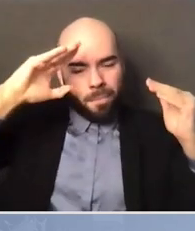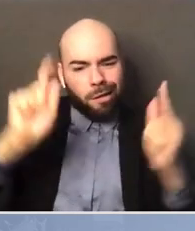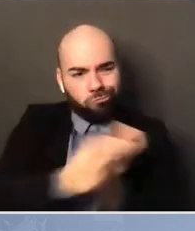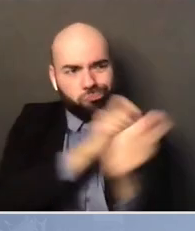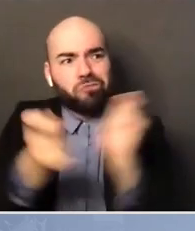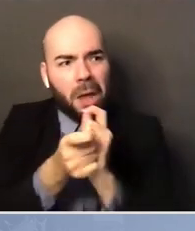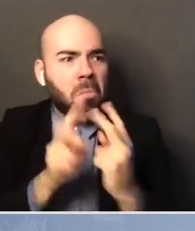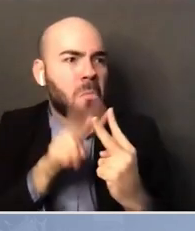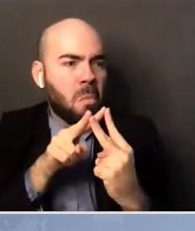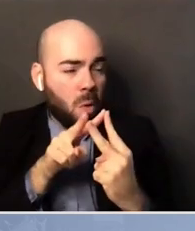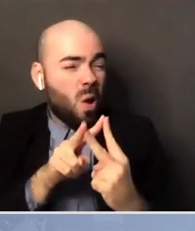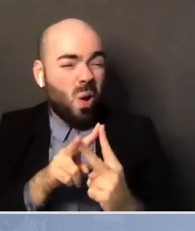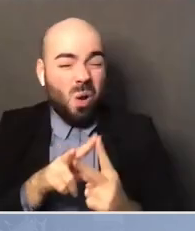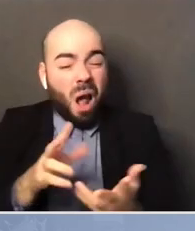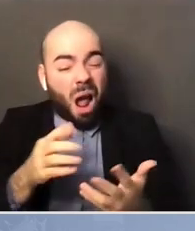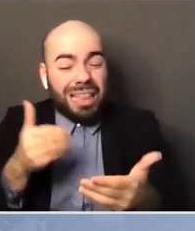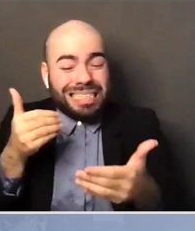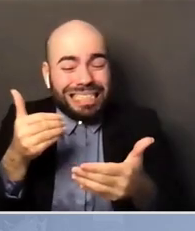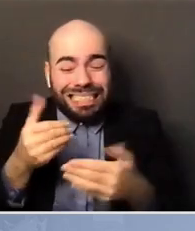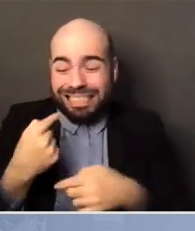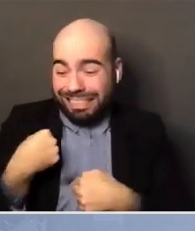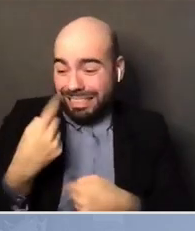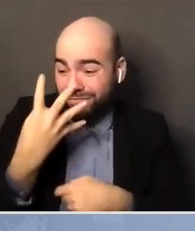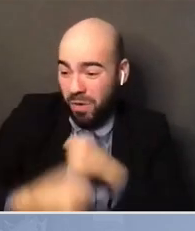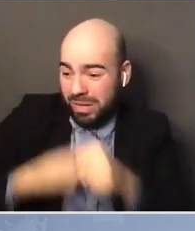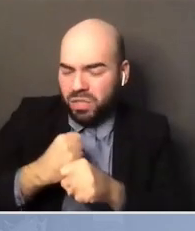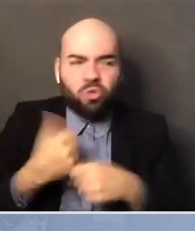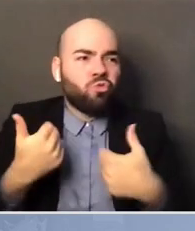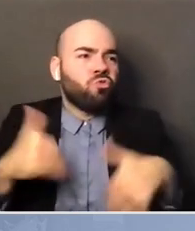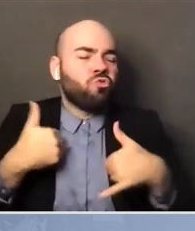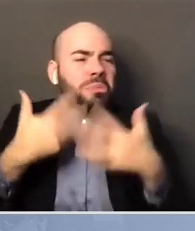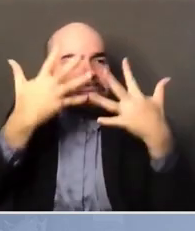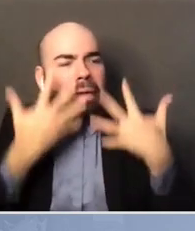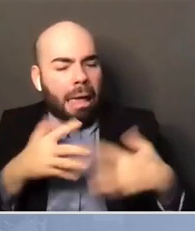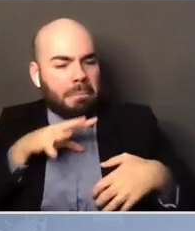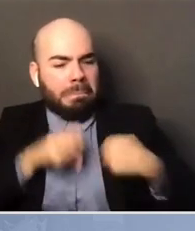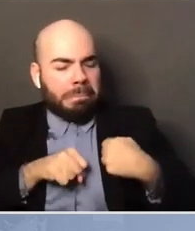a lot of sadness and destruction. What still gives you hope?